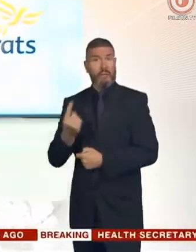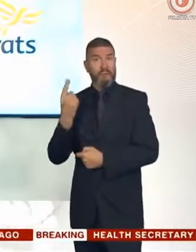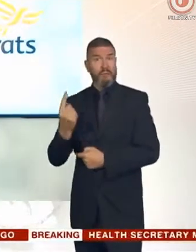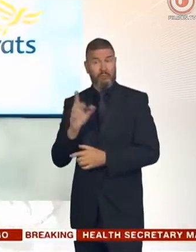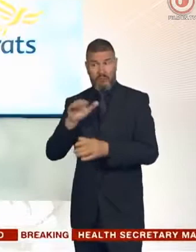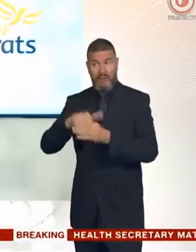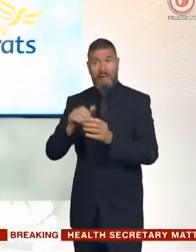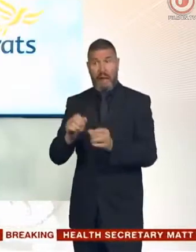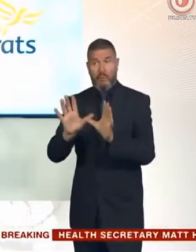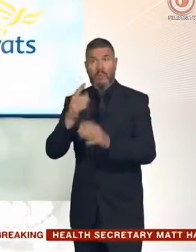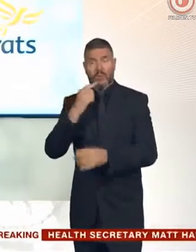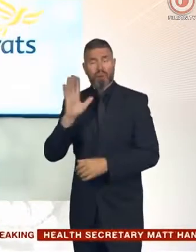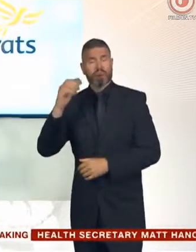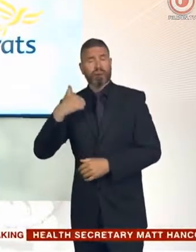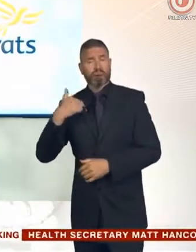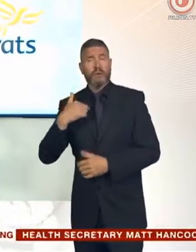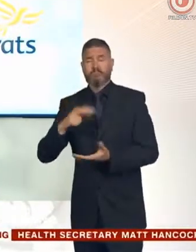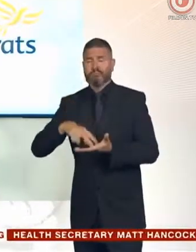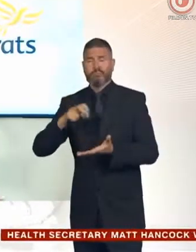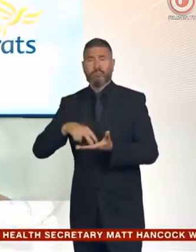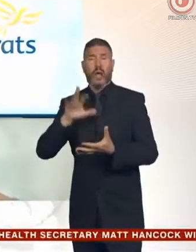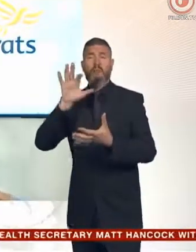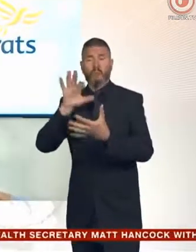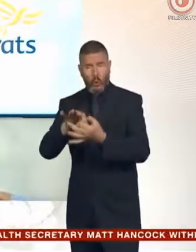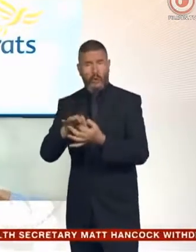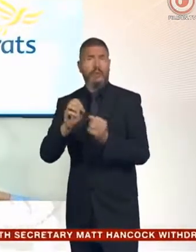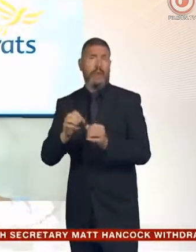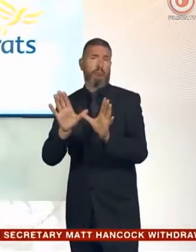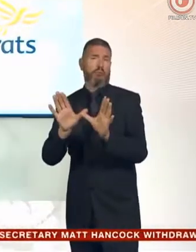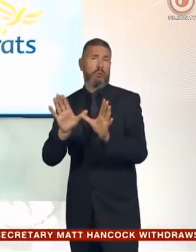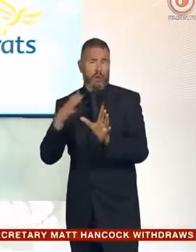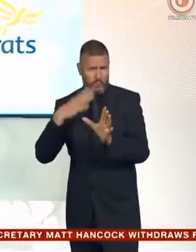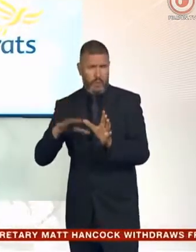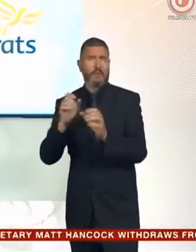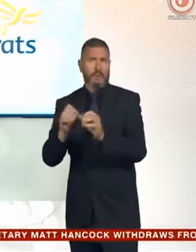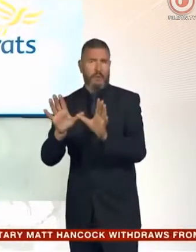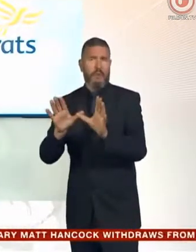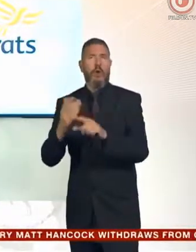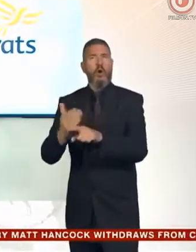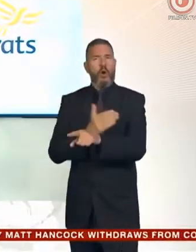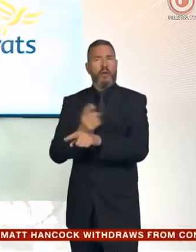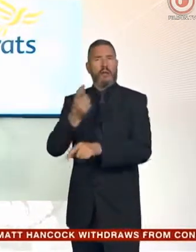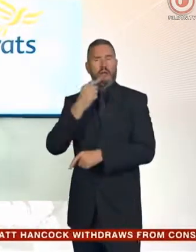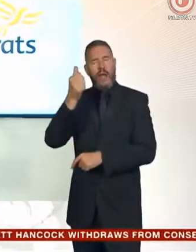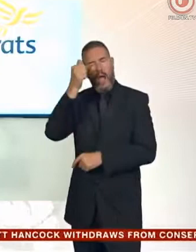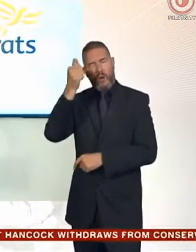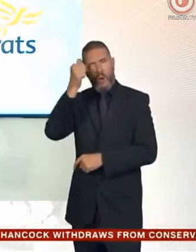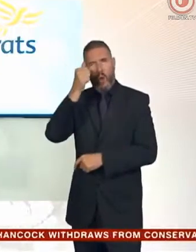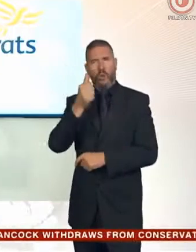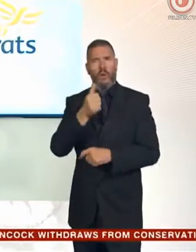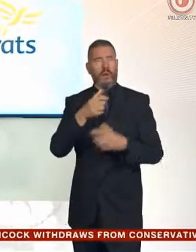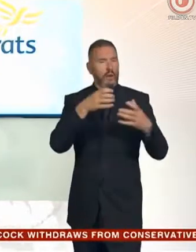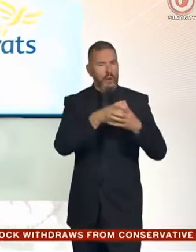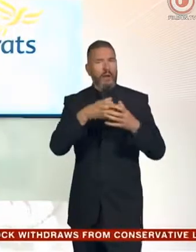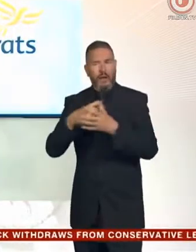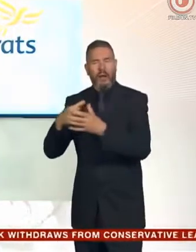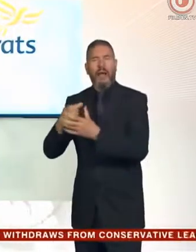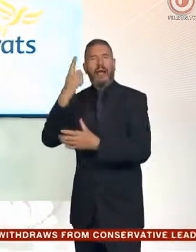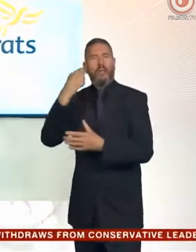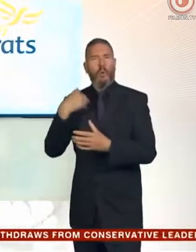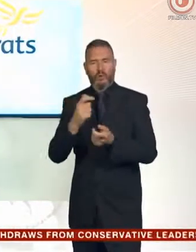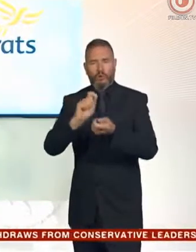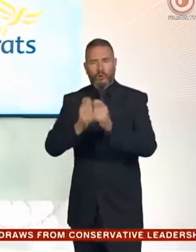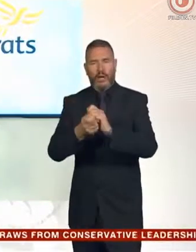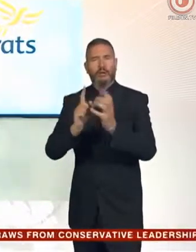secretary said he was absolutely delighted to have joined the party. Earlier, he admitted he had massively underestimated the